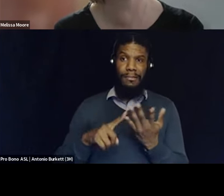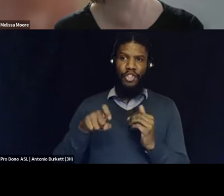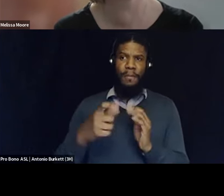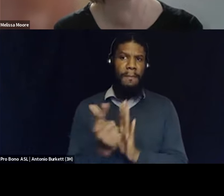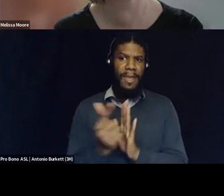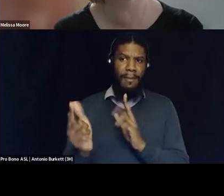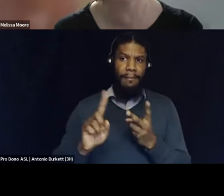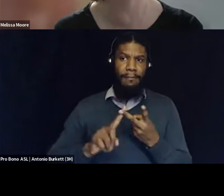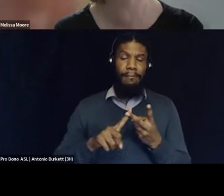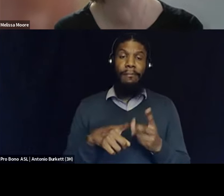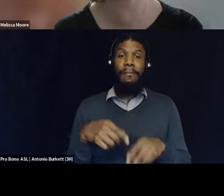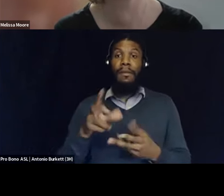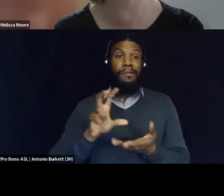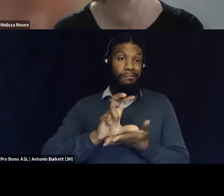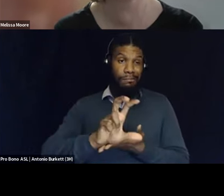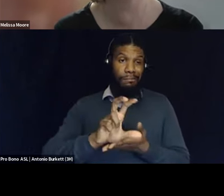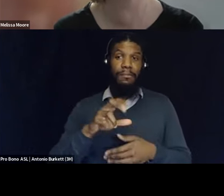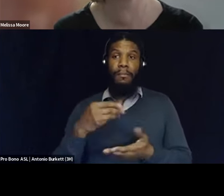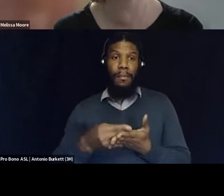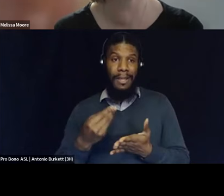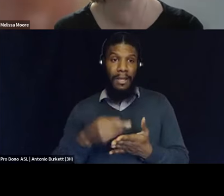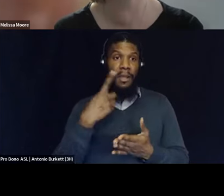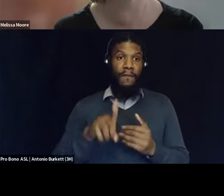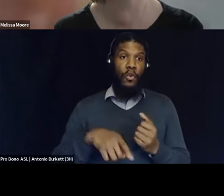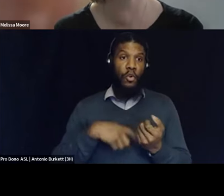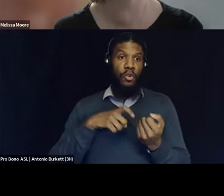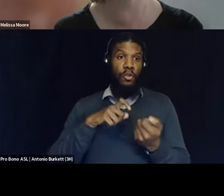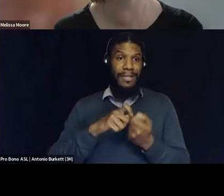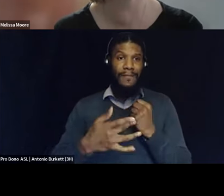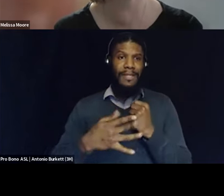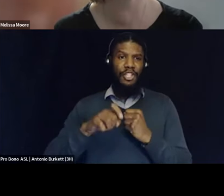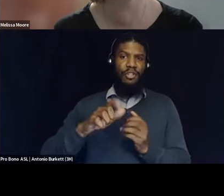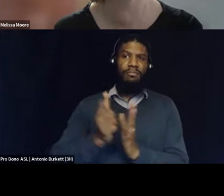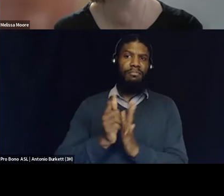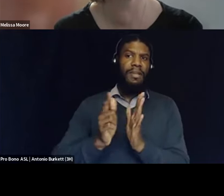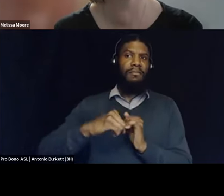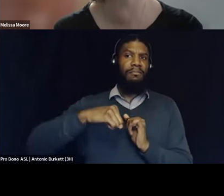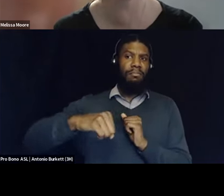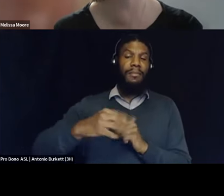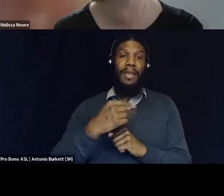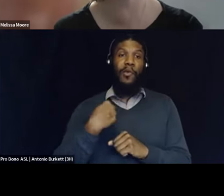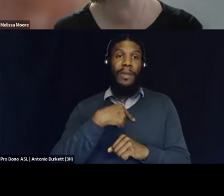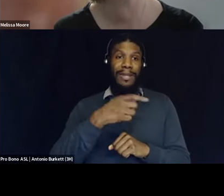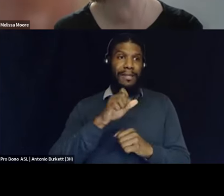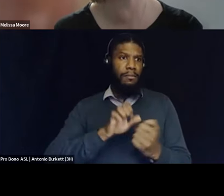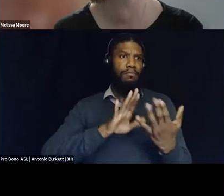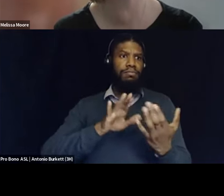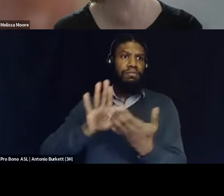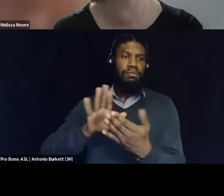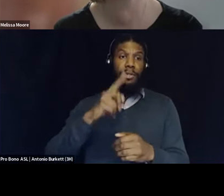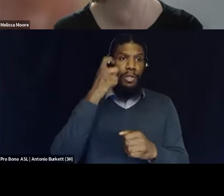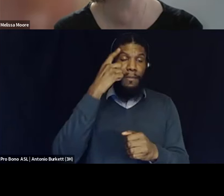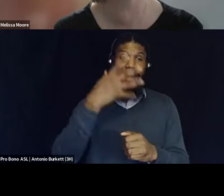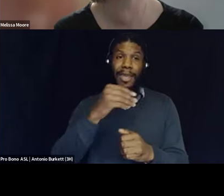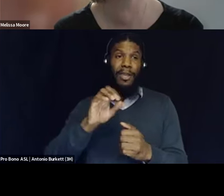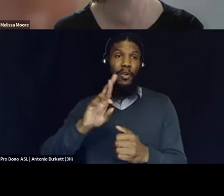to defund certain technologies and we need to go after both government agencies and corporations right another thing that